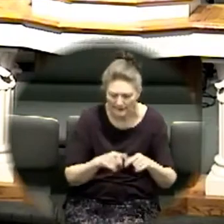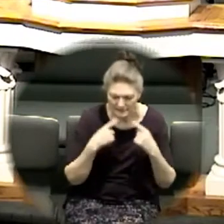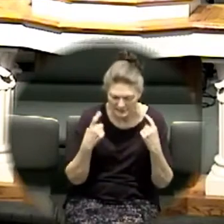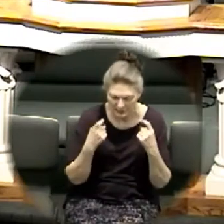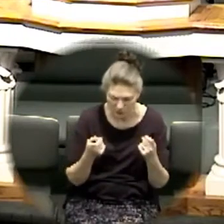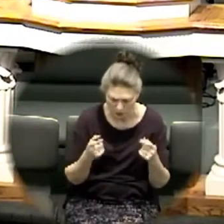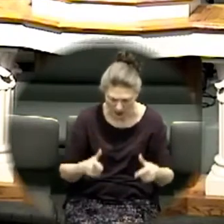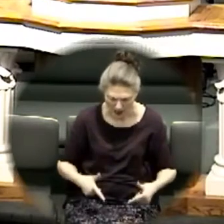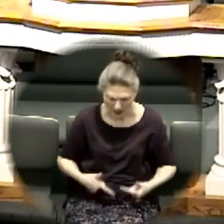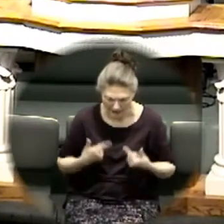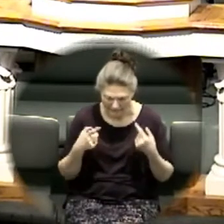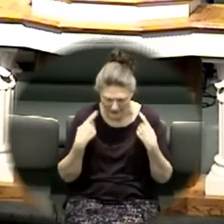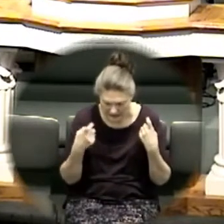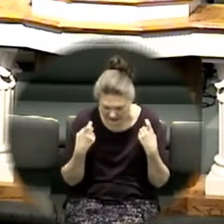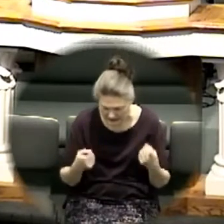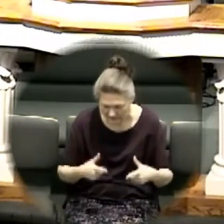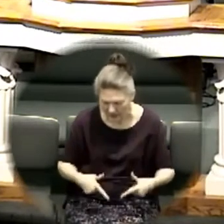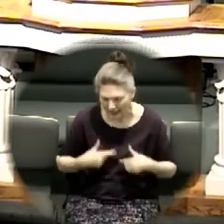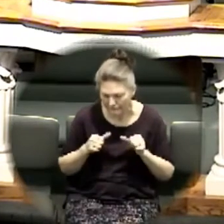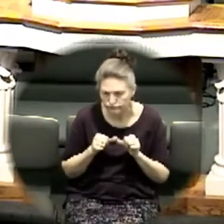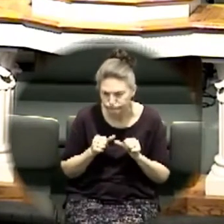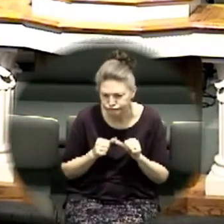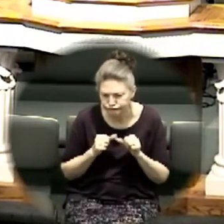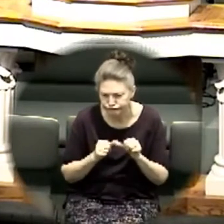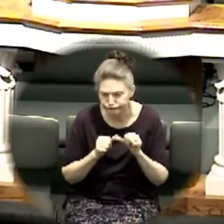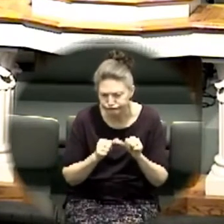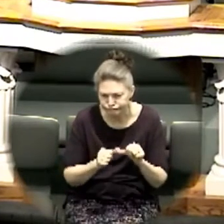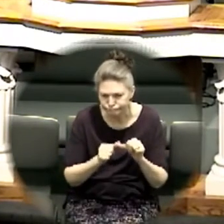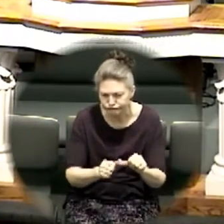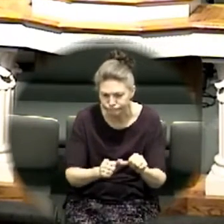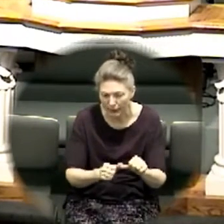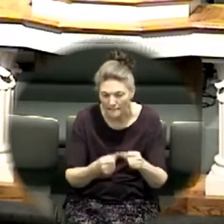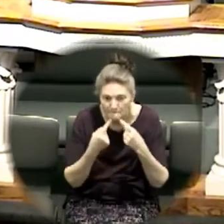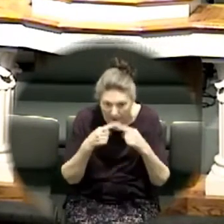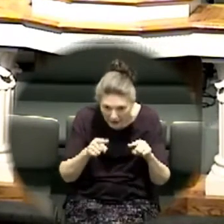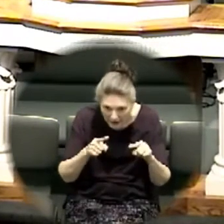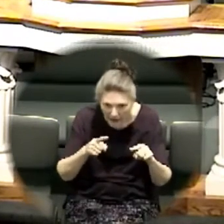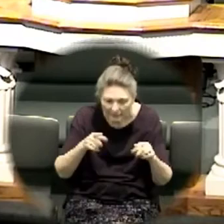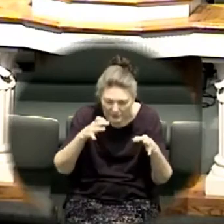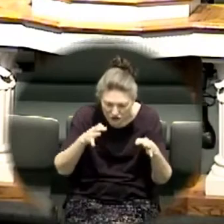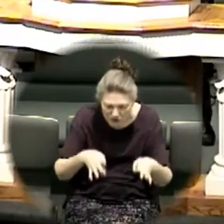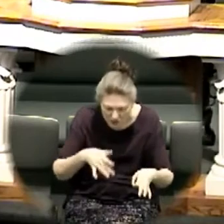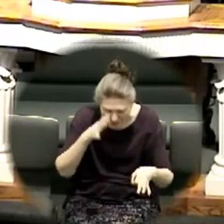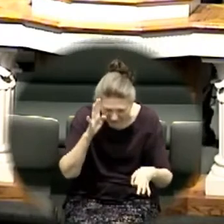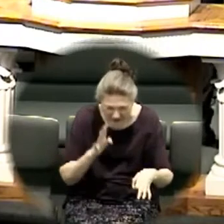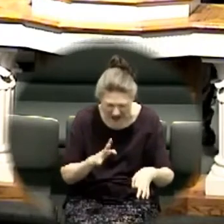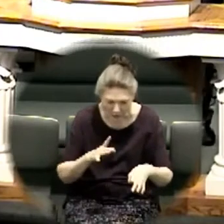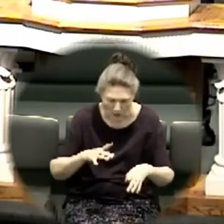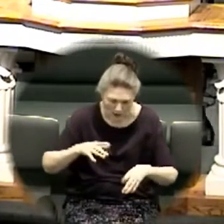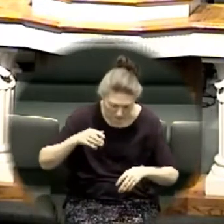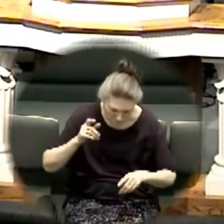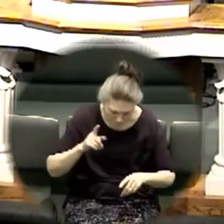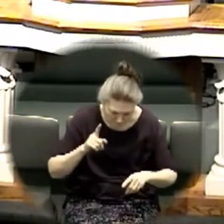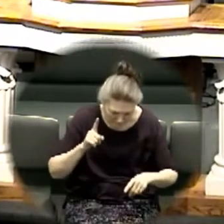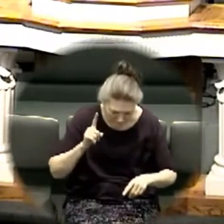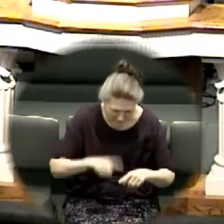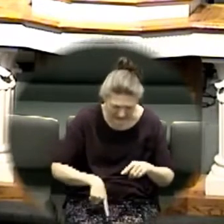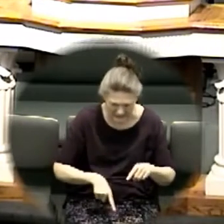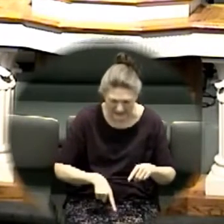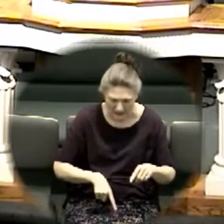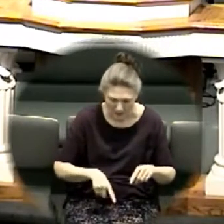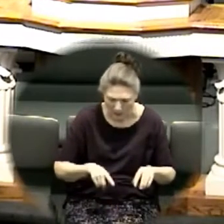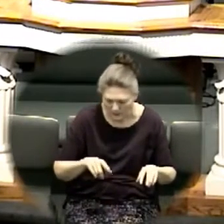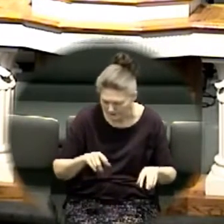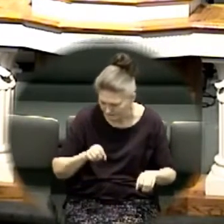we live a life of sin the judgment of God will beat us down and down and down until it's dead he said you that were